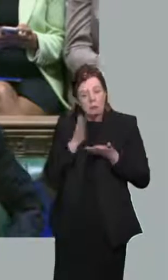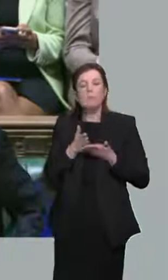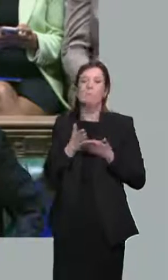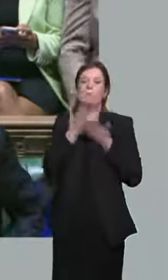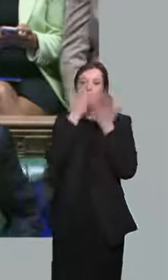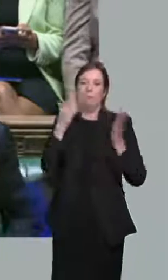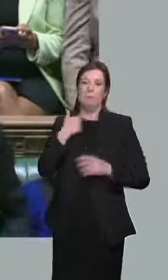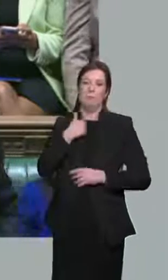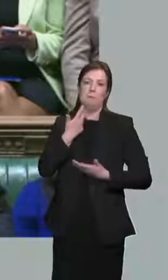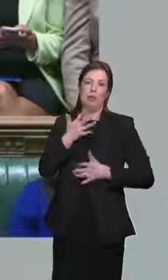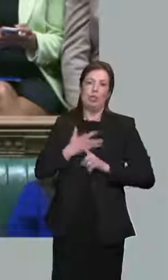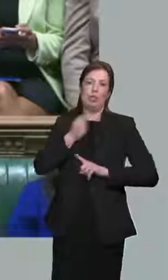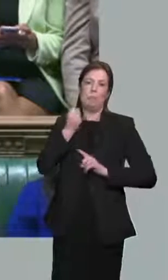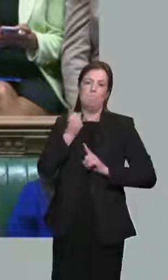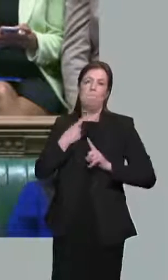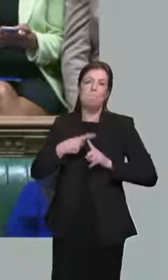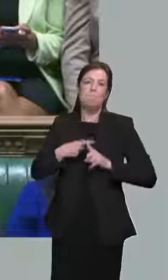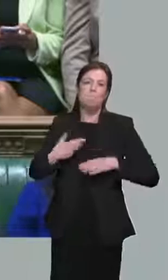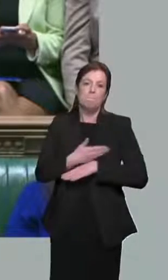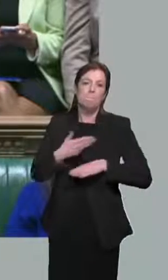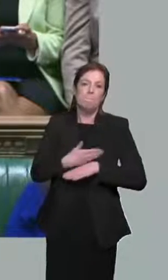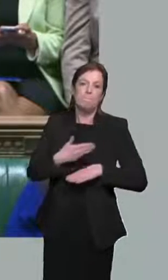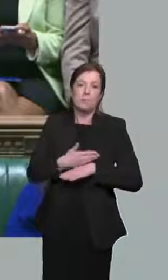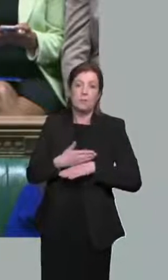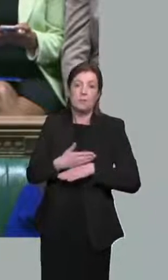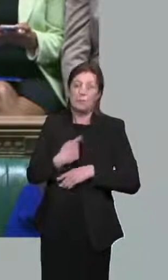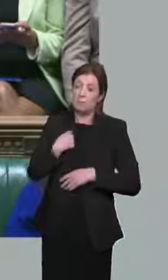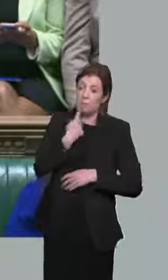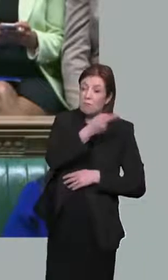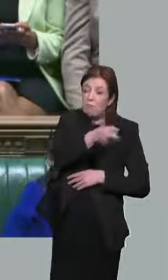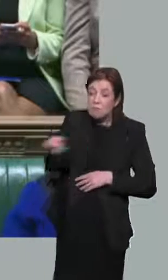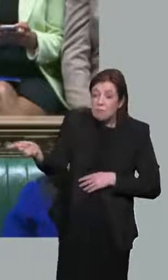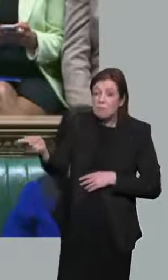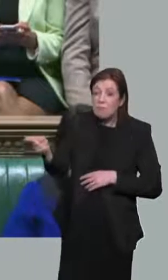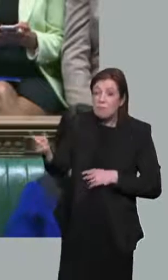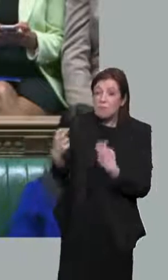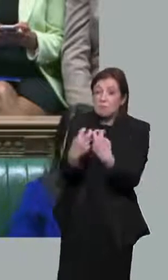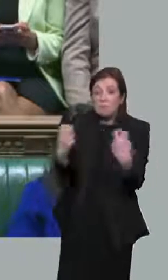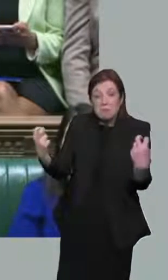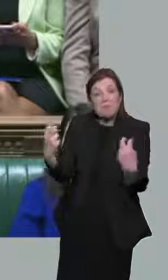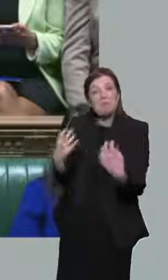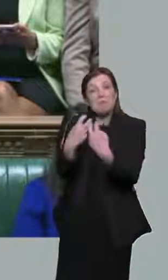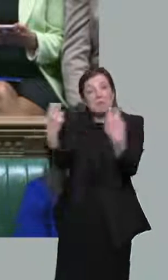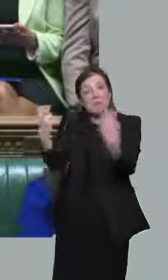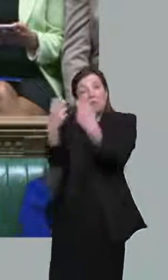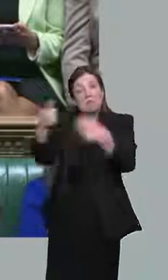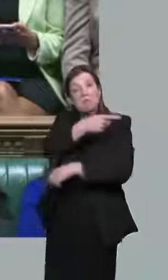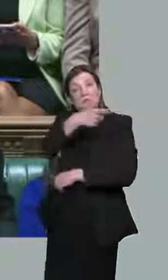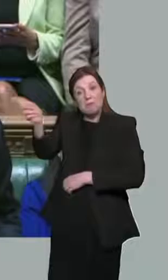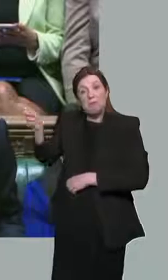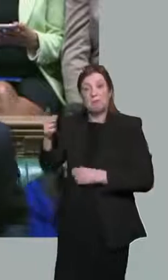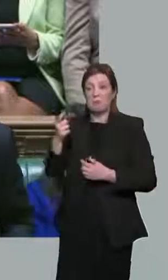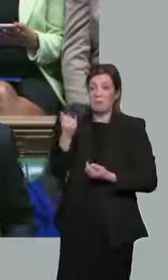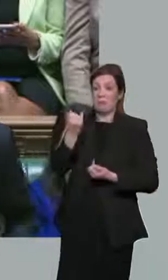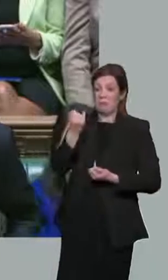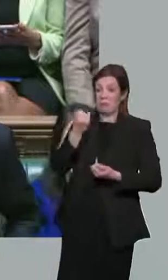which we all can celebrate. I have said it before to the party opposite and I will say it again. There is a fine line between reasonable